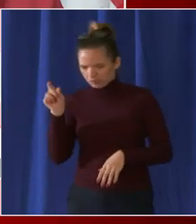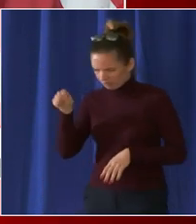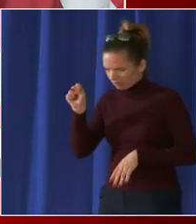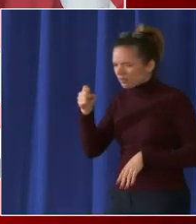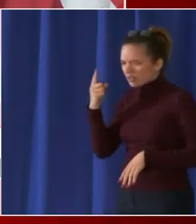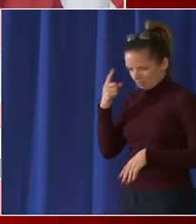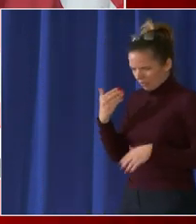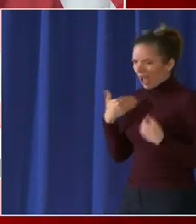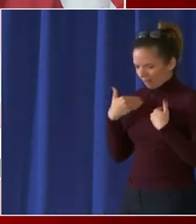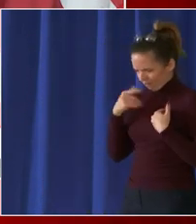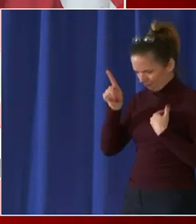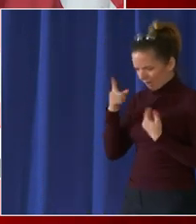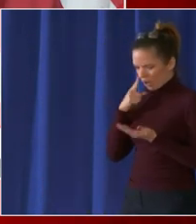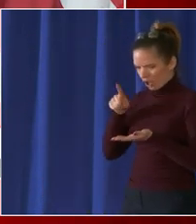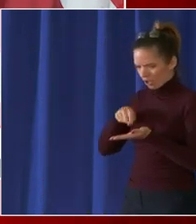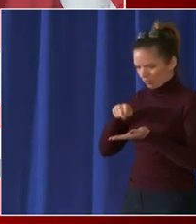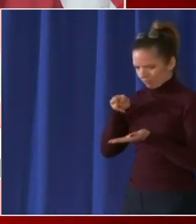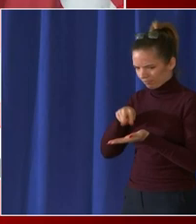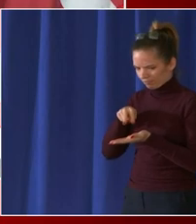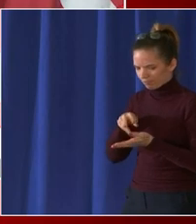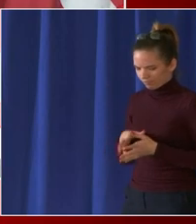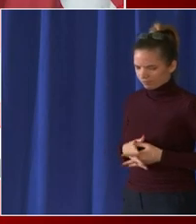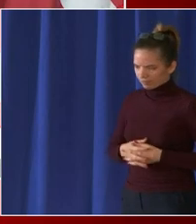if i can give me one second